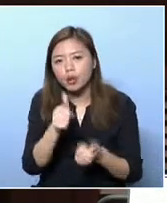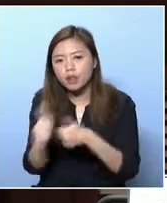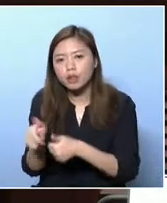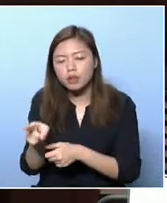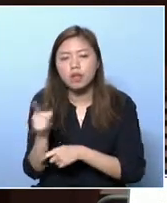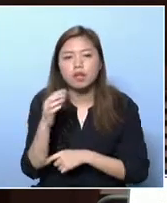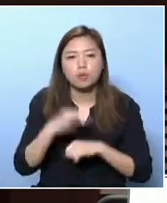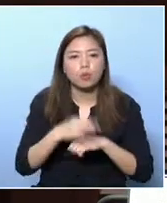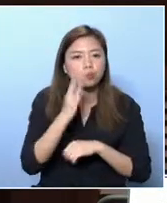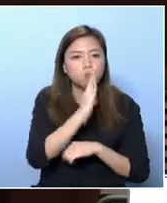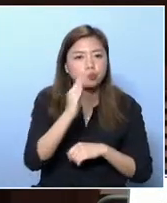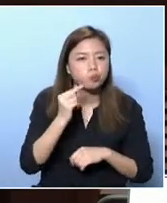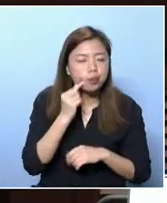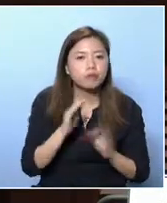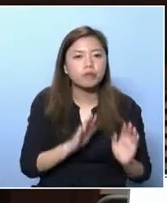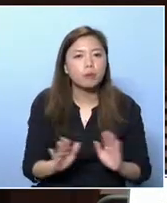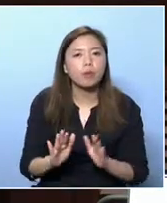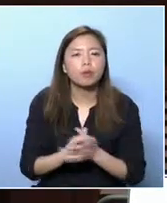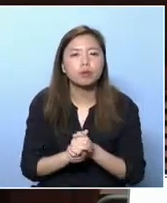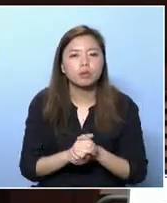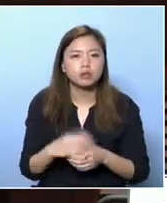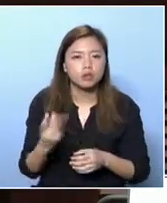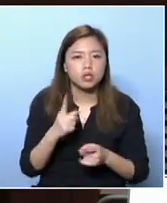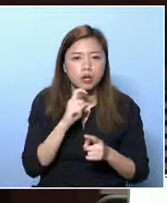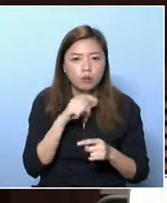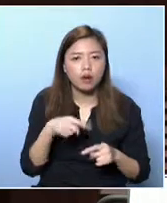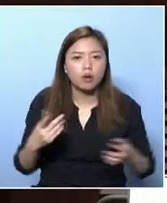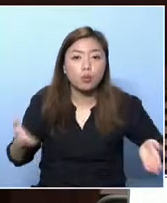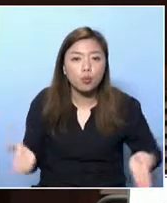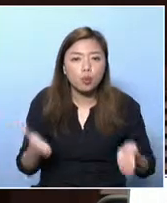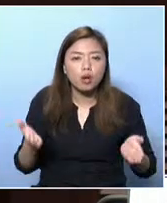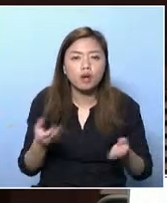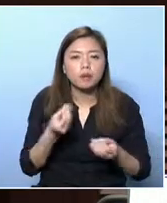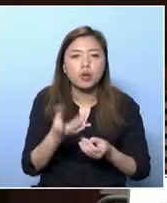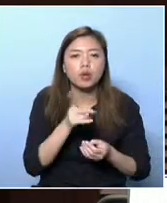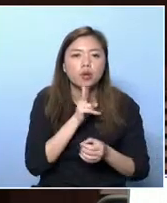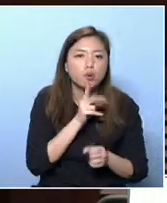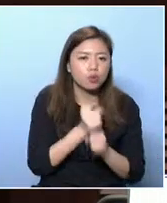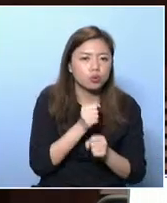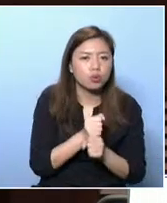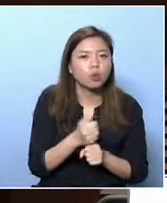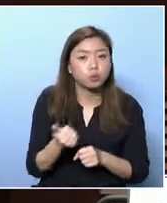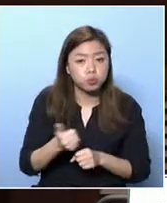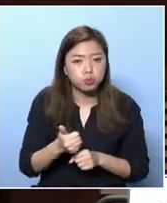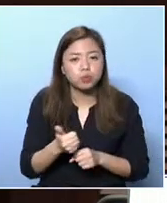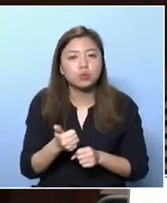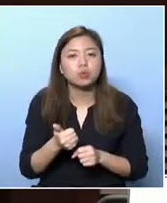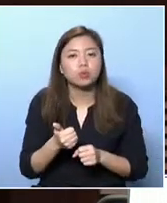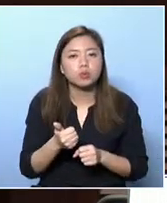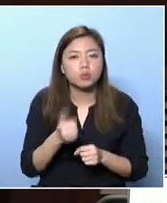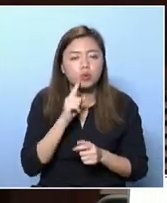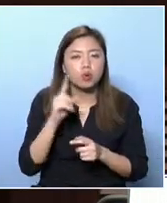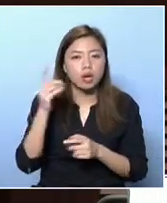serve the EM community. One of the ways to encourage